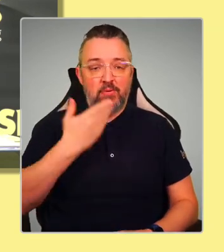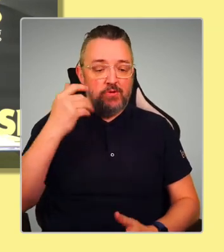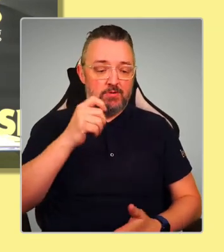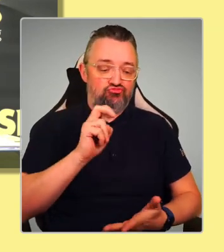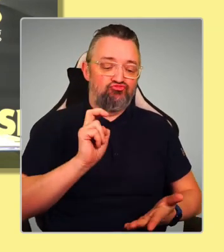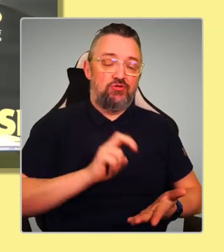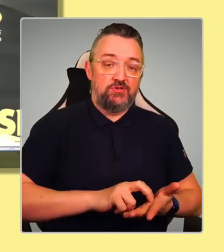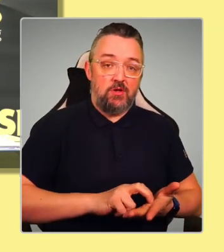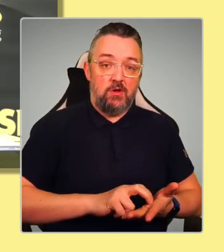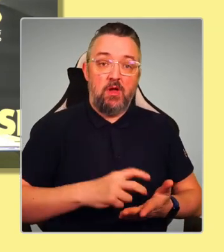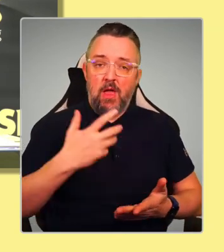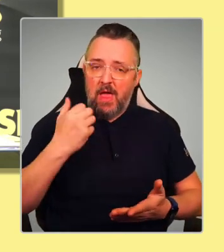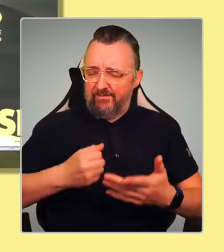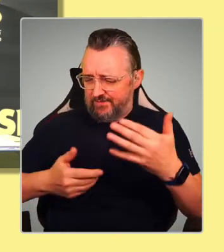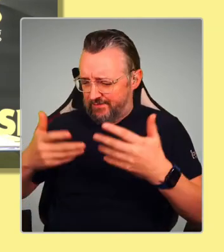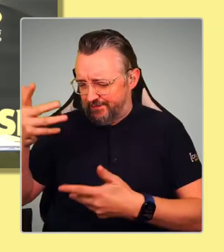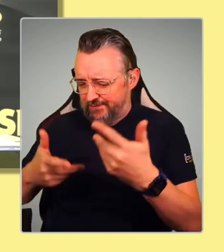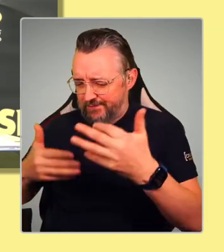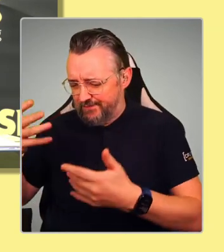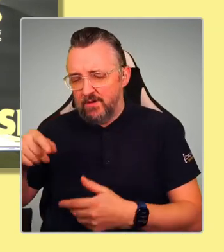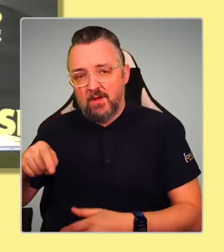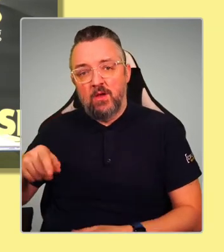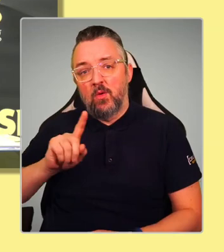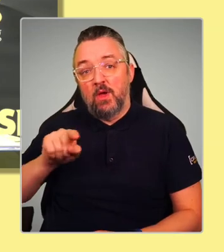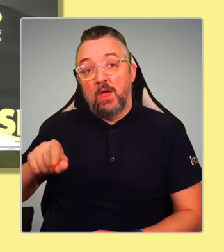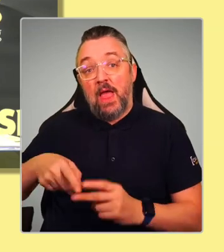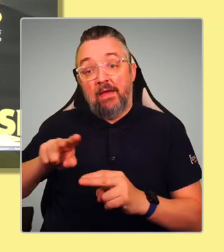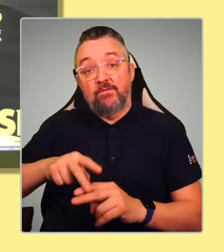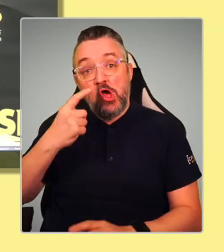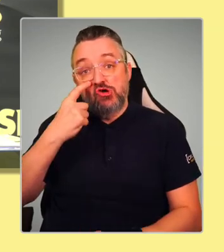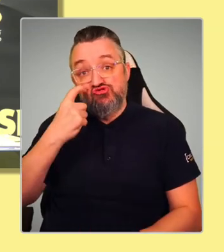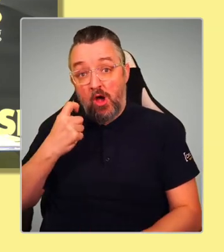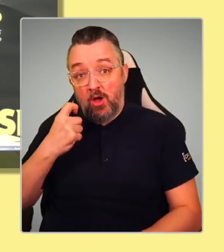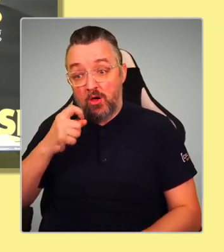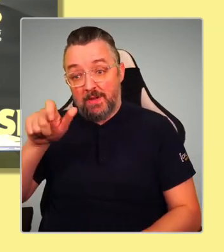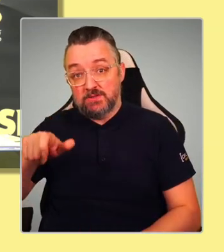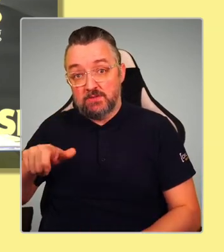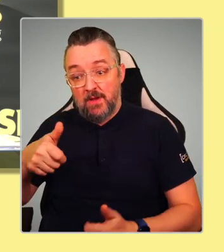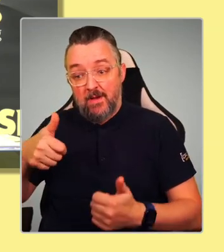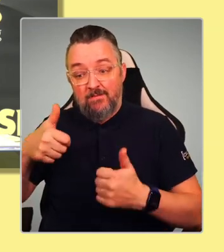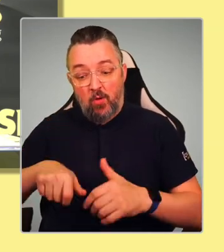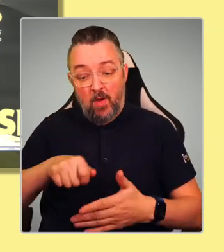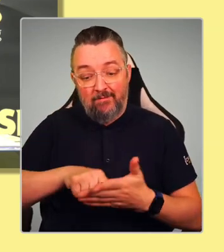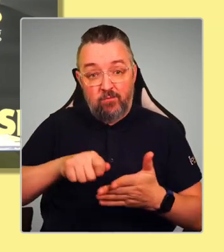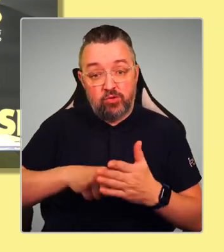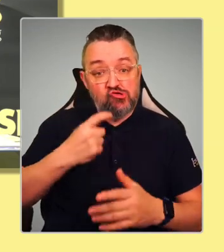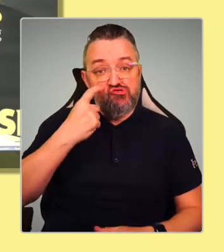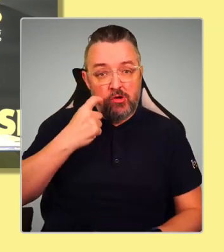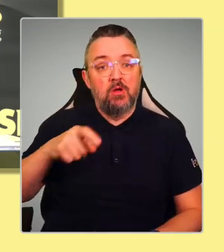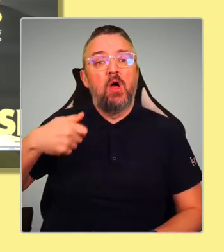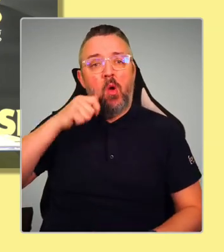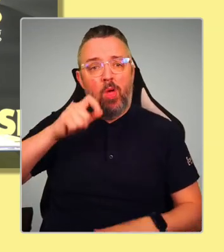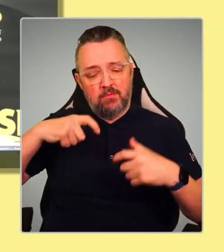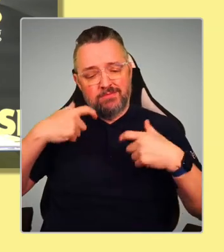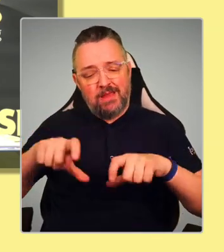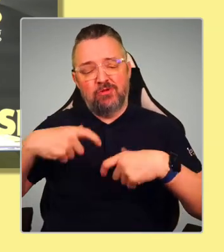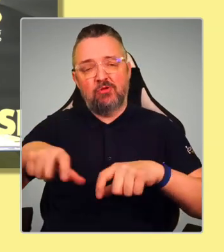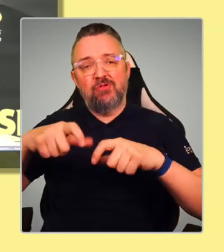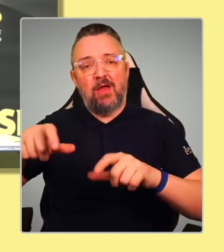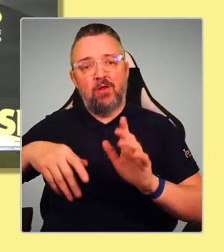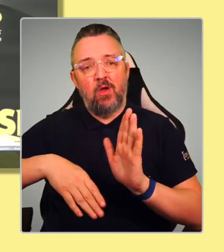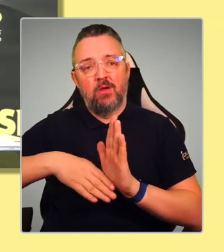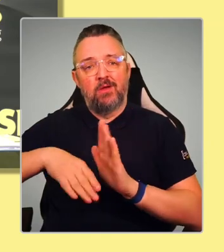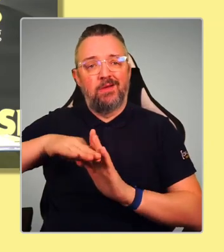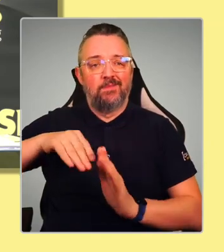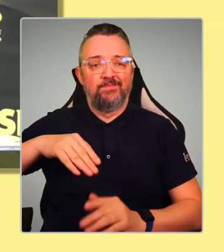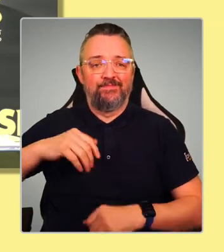that if you can get younger people voting when they're young, they are almost inevitably going to continue that habit, because it becomes a habit and they know